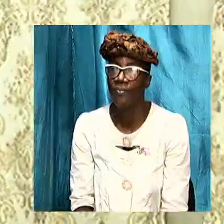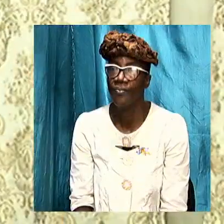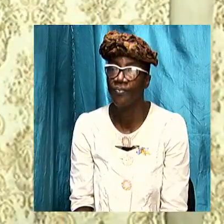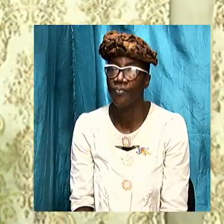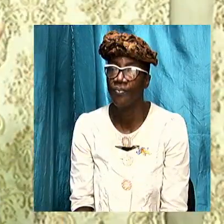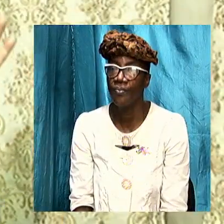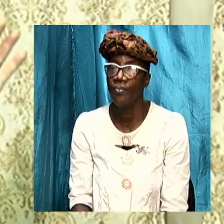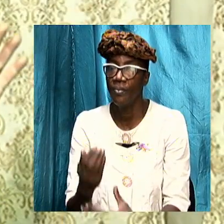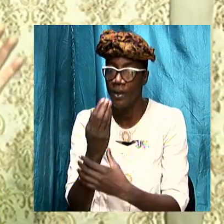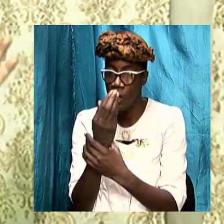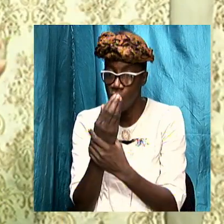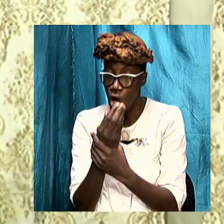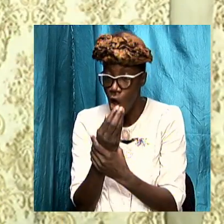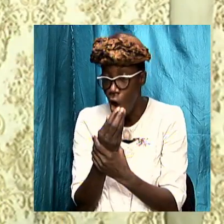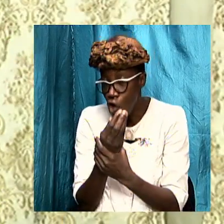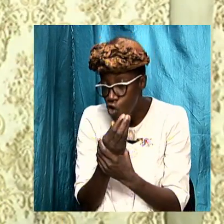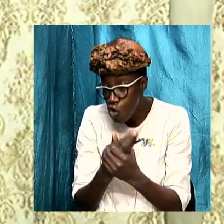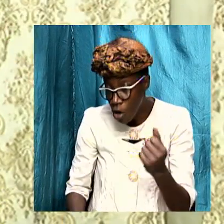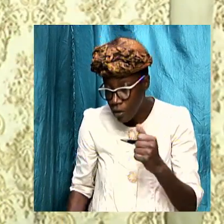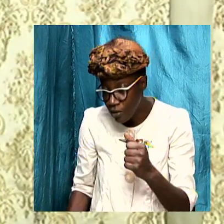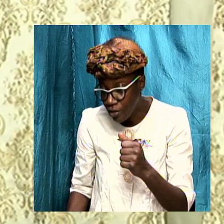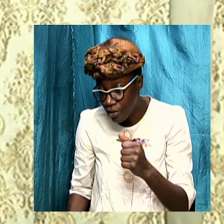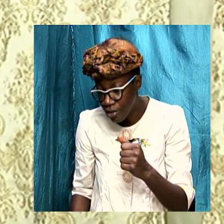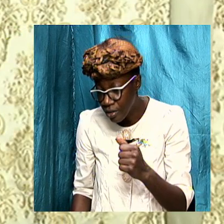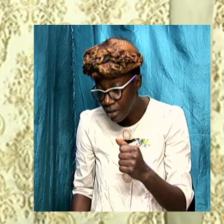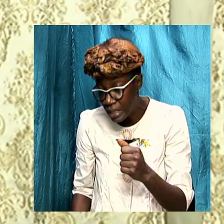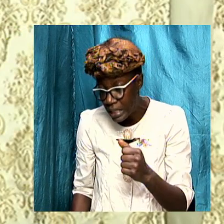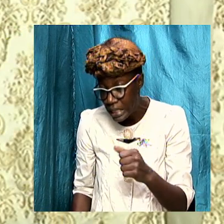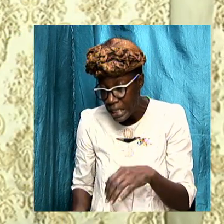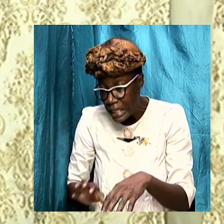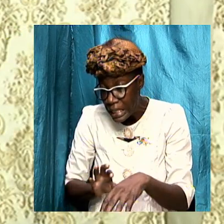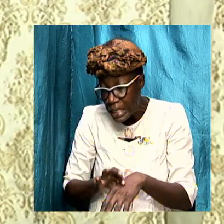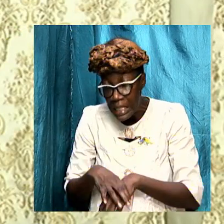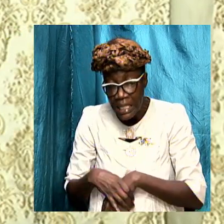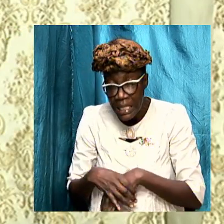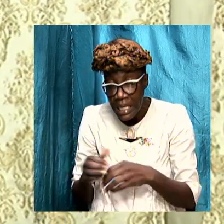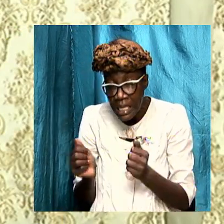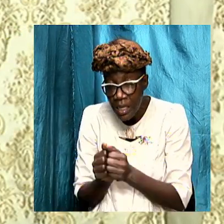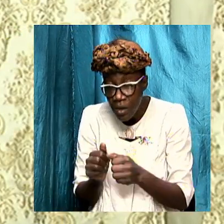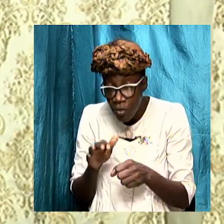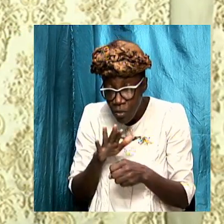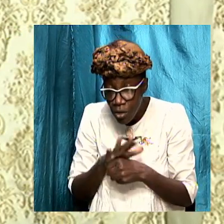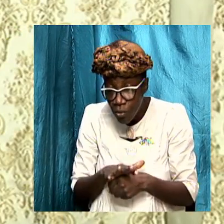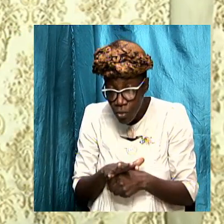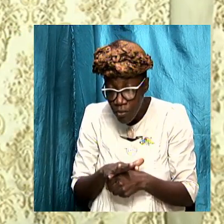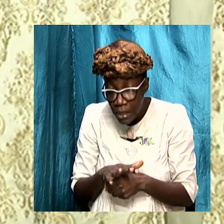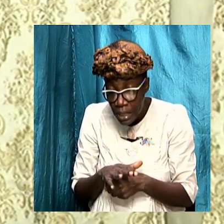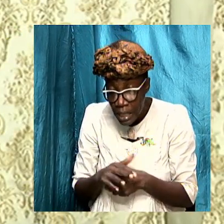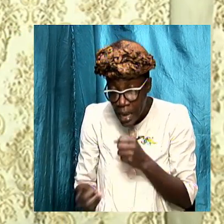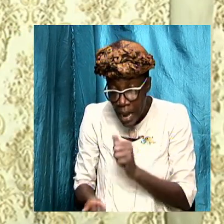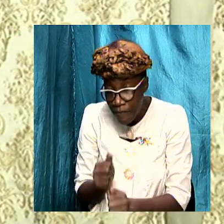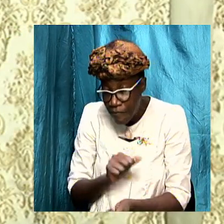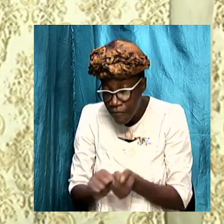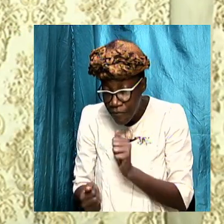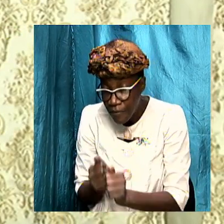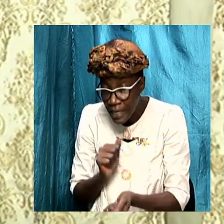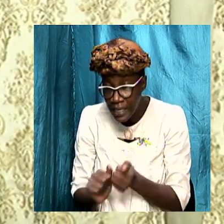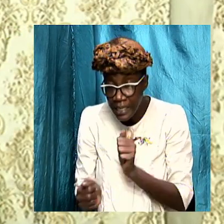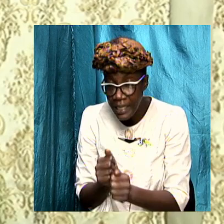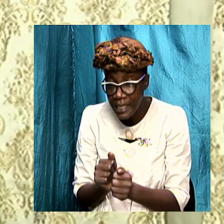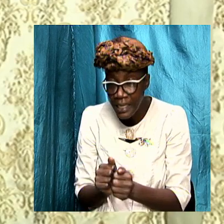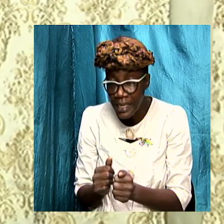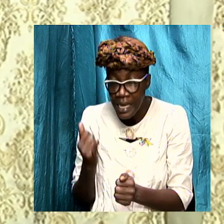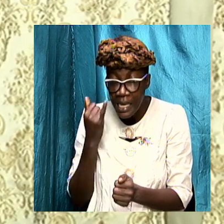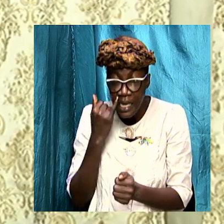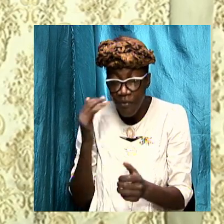easily lost and perturbed with pandemic and fighting over if we should take